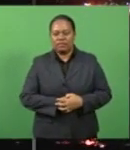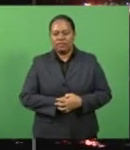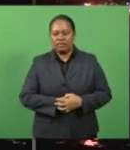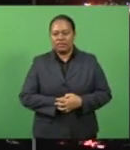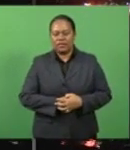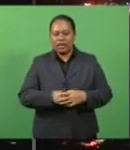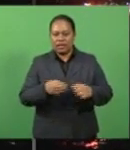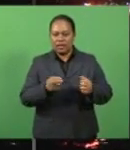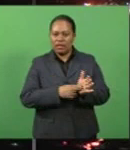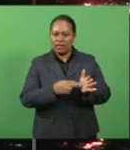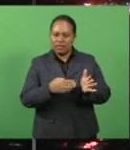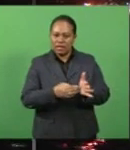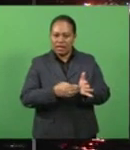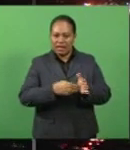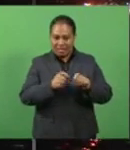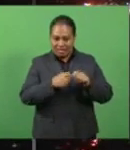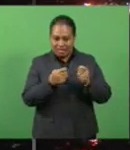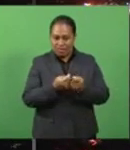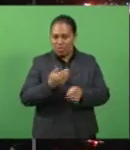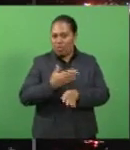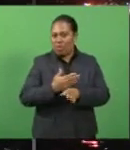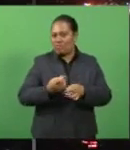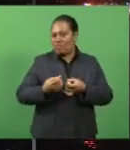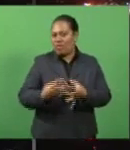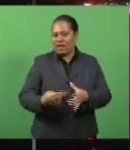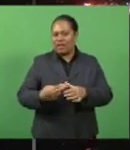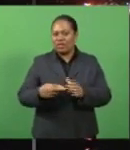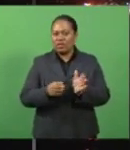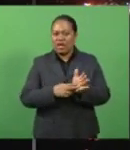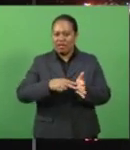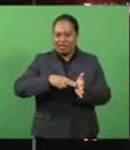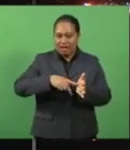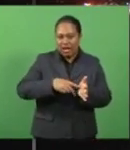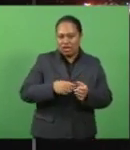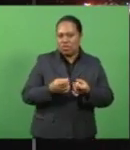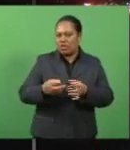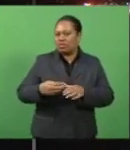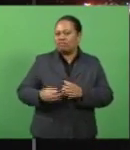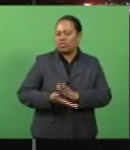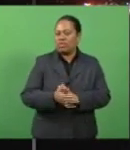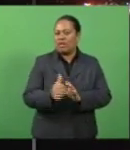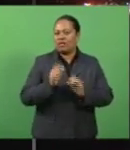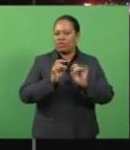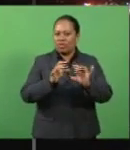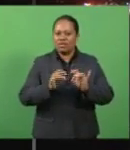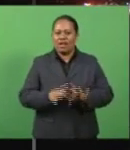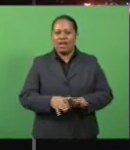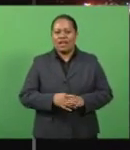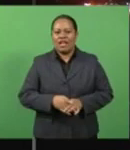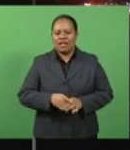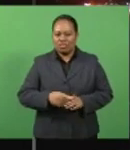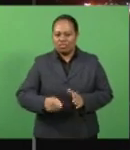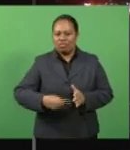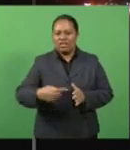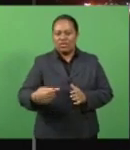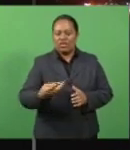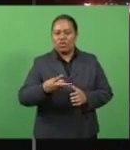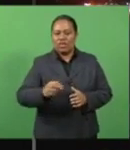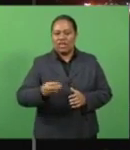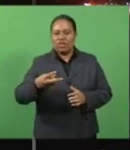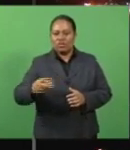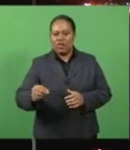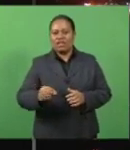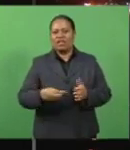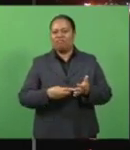The New Zealand Warriors are ready to work with the NRL to return to Australia as plans are underway to resume the 2020 Telstra